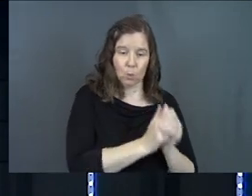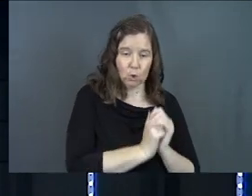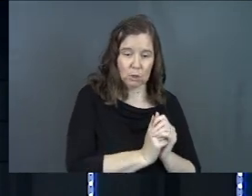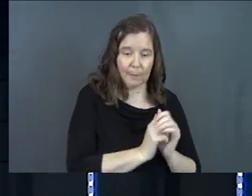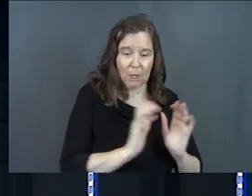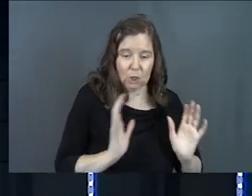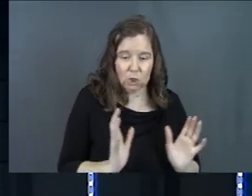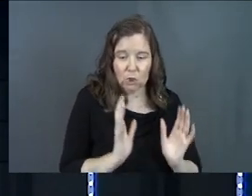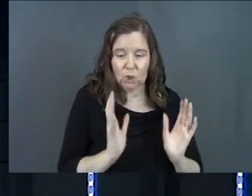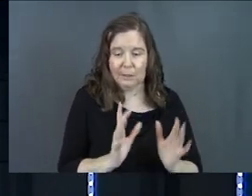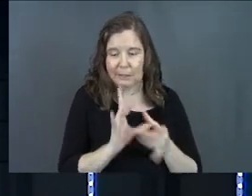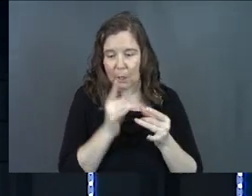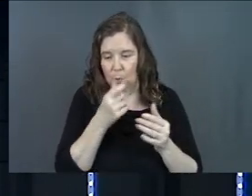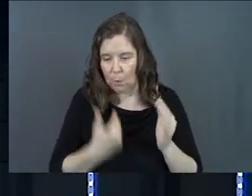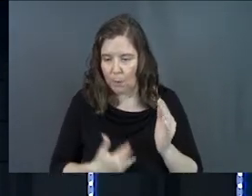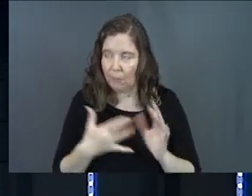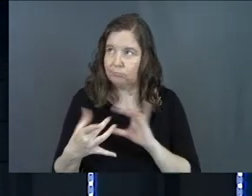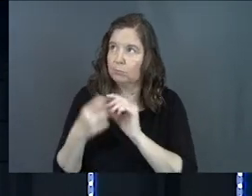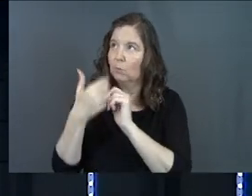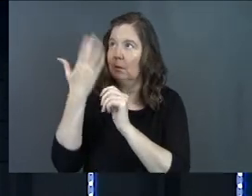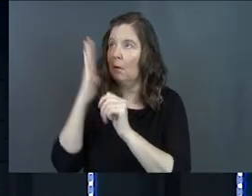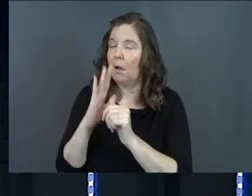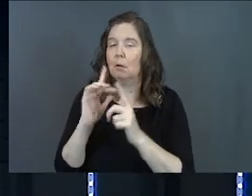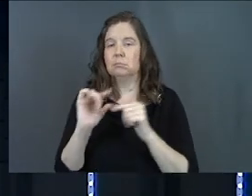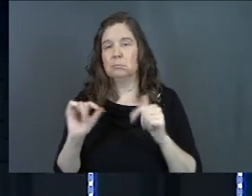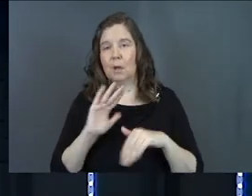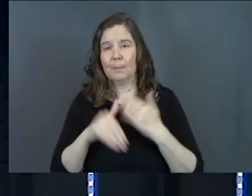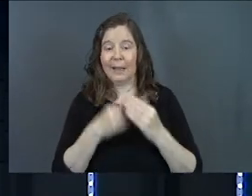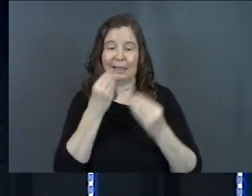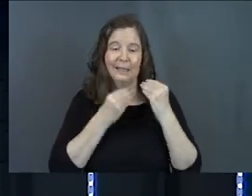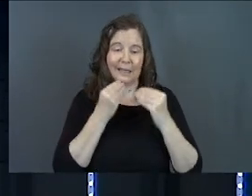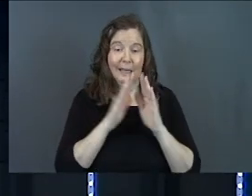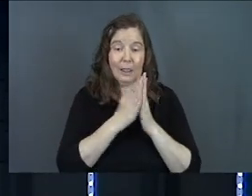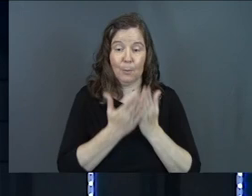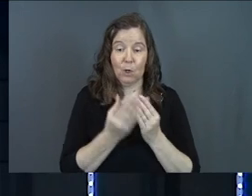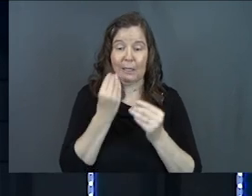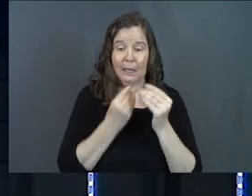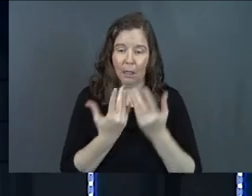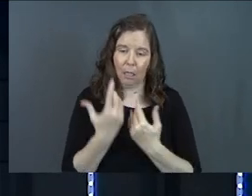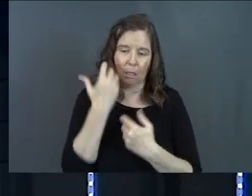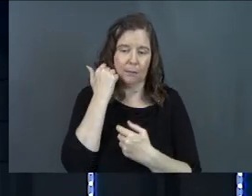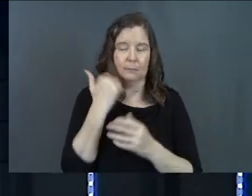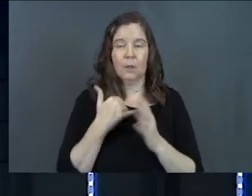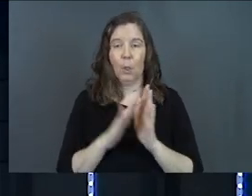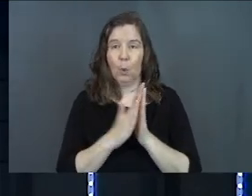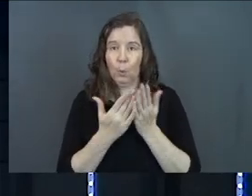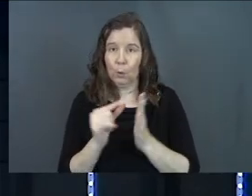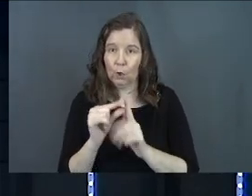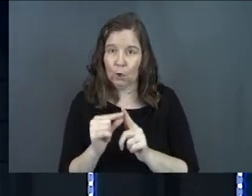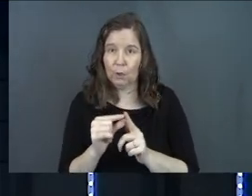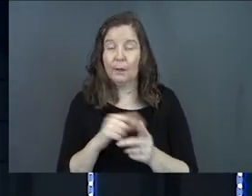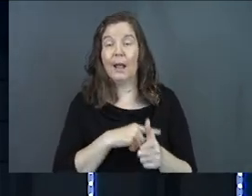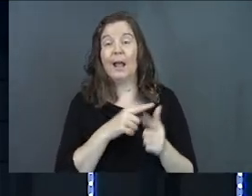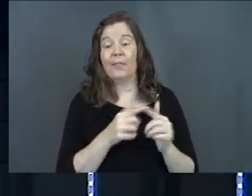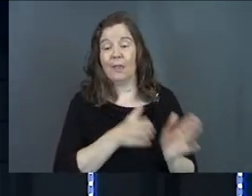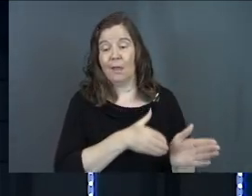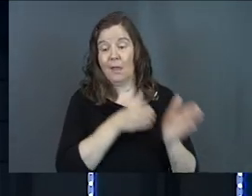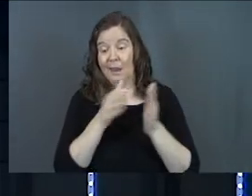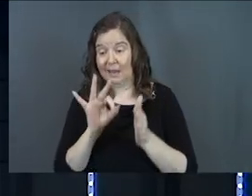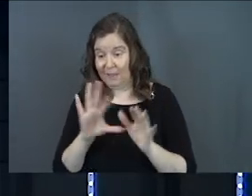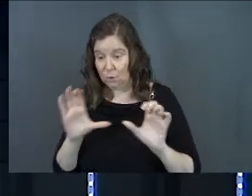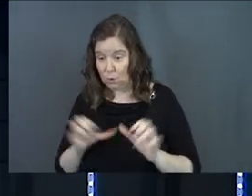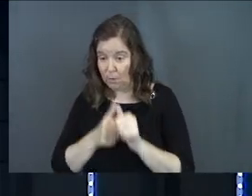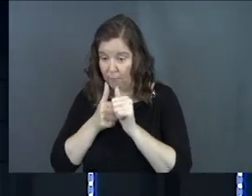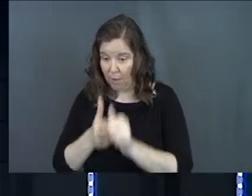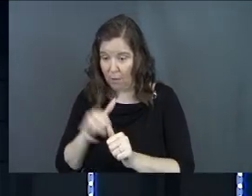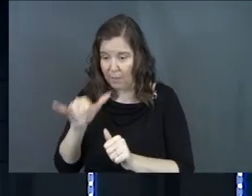started by encouraging us, telling us who we are before God, told us all this stuff about eating the book, eating the Bible, eating the word. And then he says, and if you